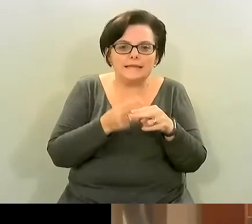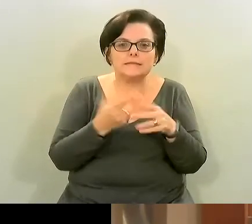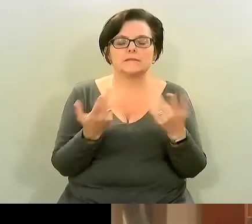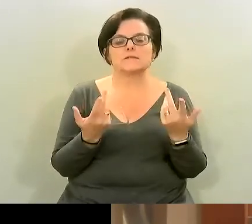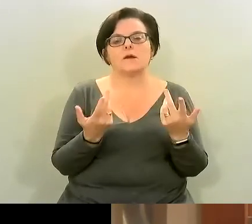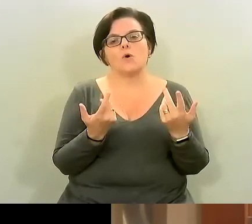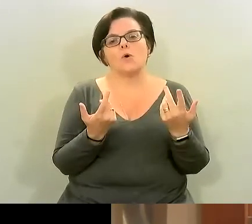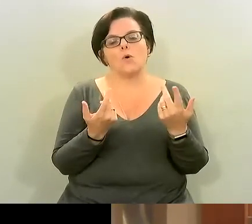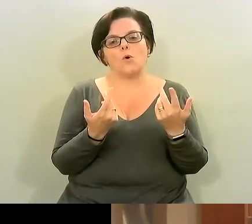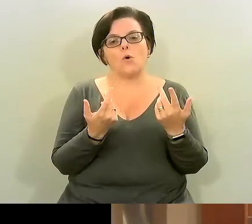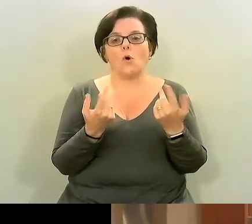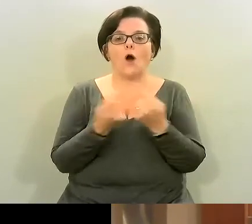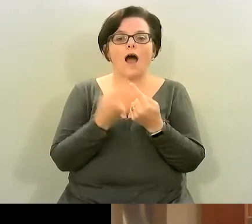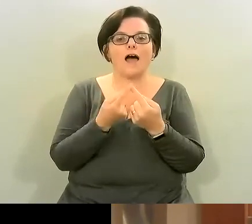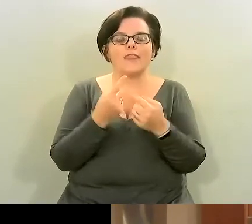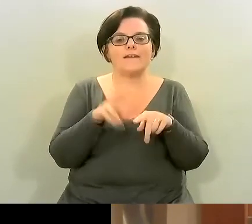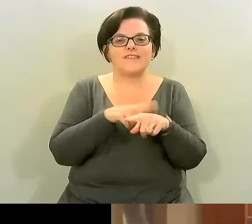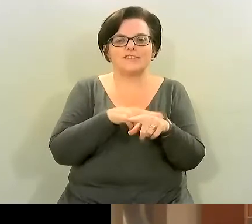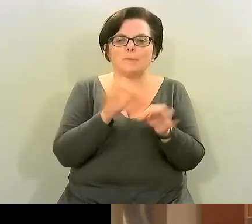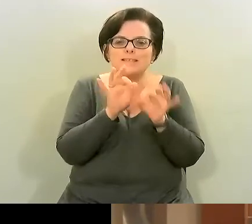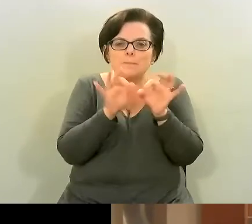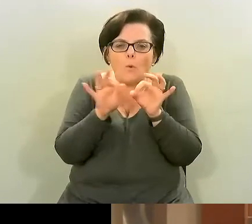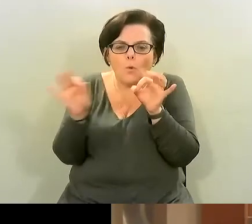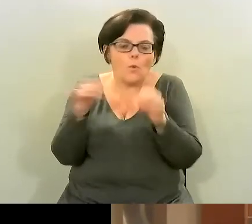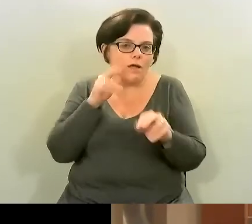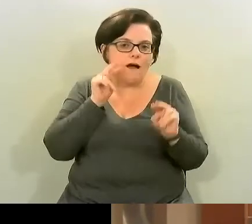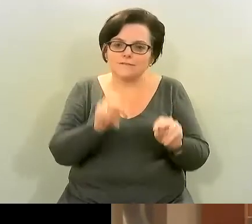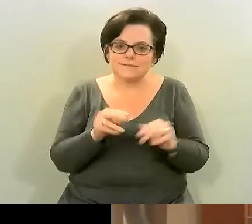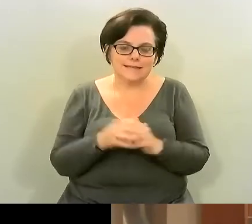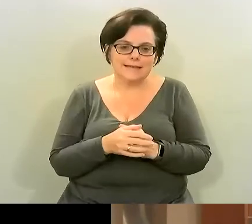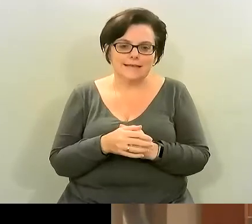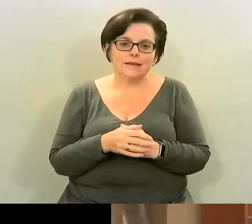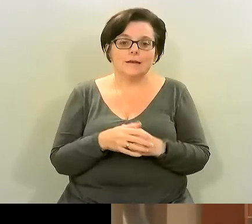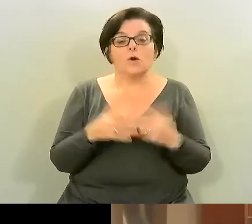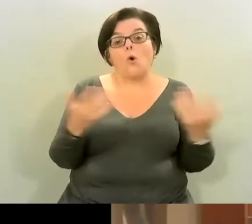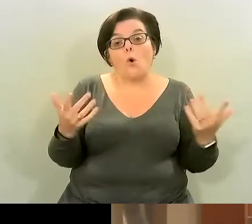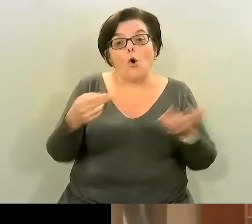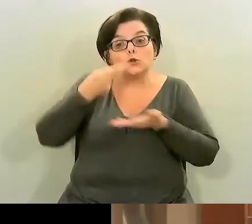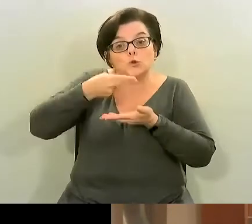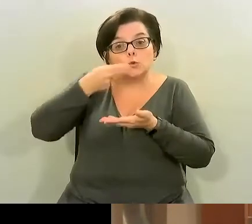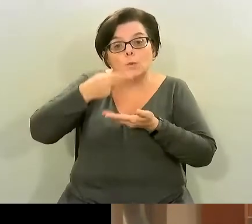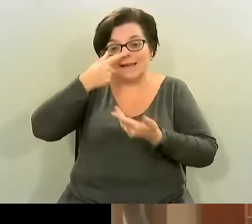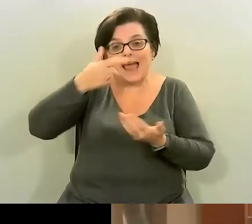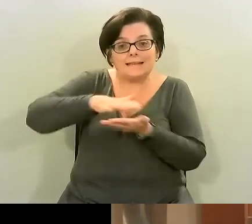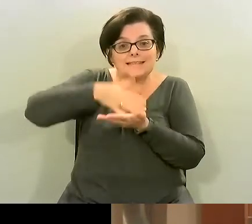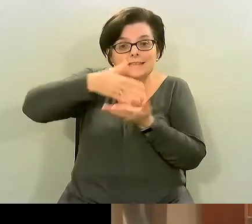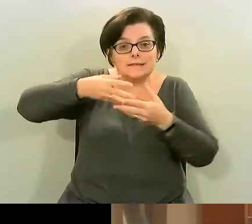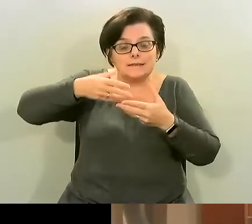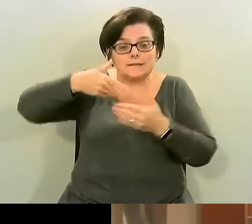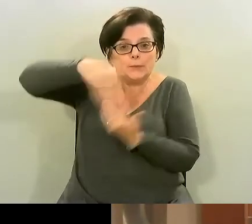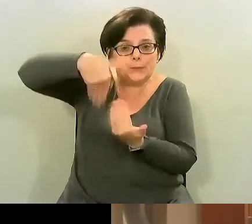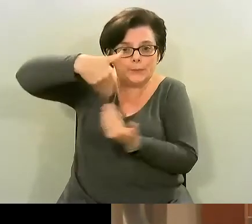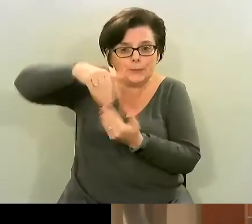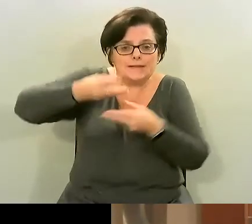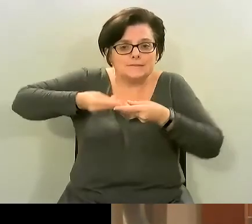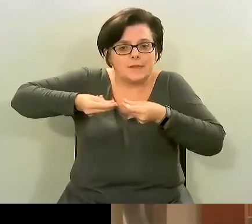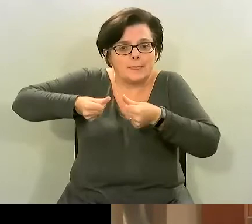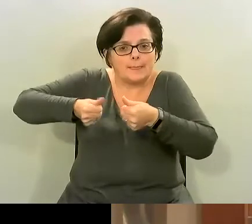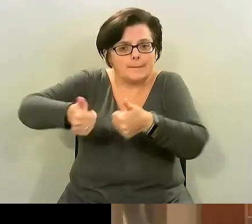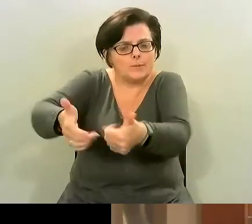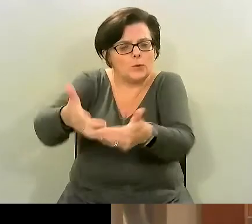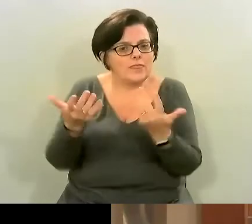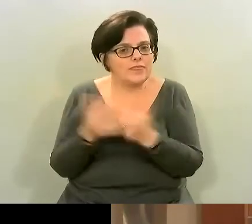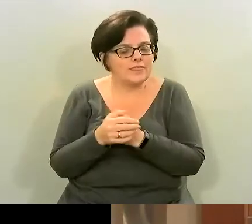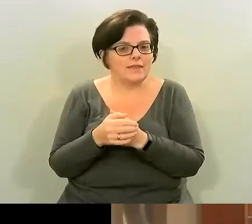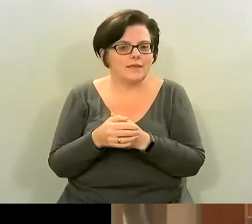of vegetables that they don't see or don't care about or you can make the soup and puree it into a thicker stew and serve it with you know